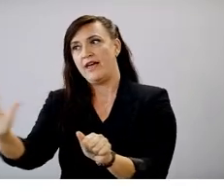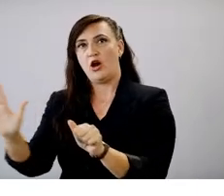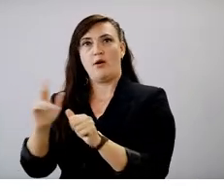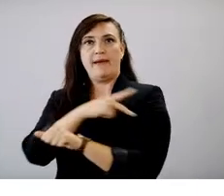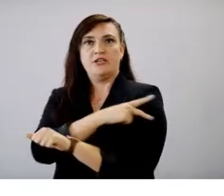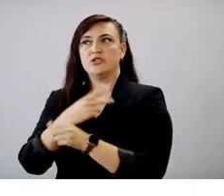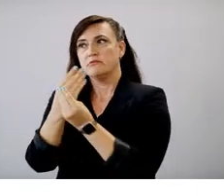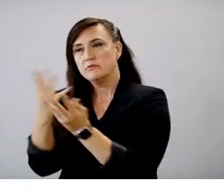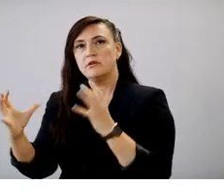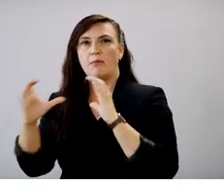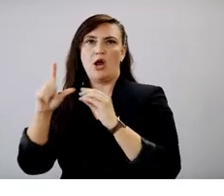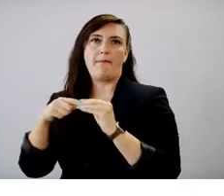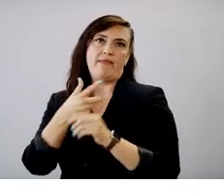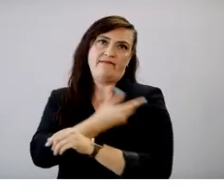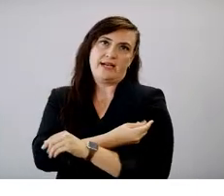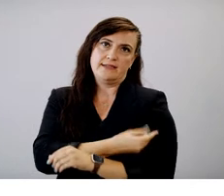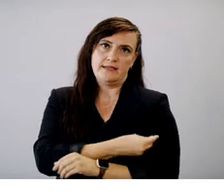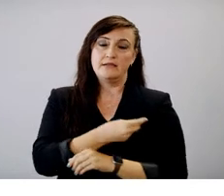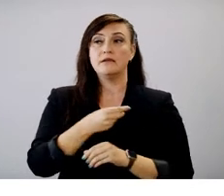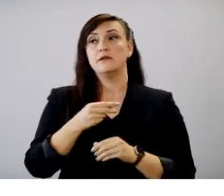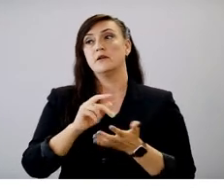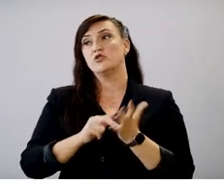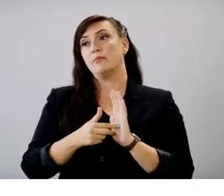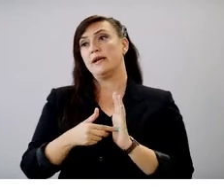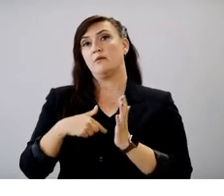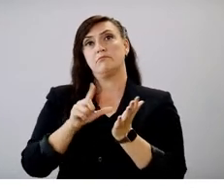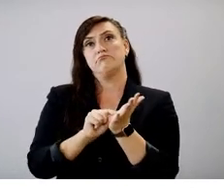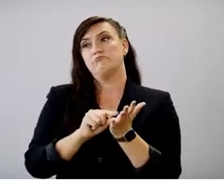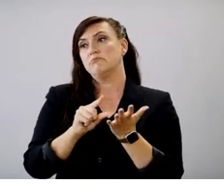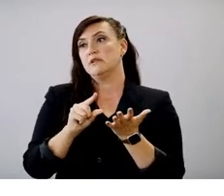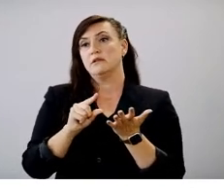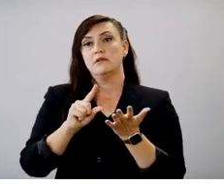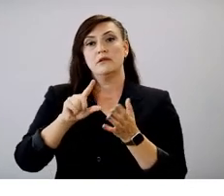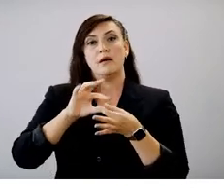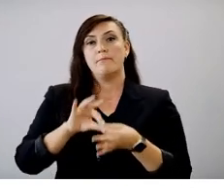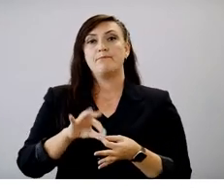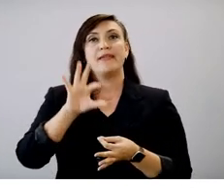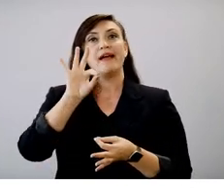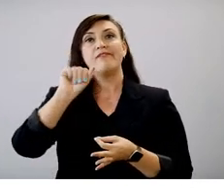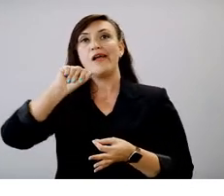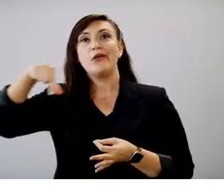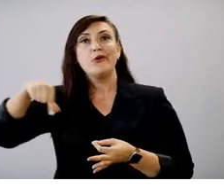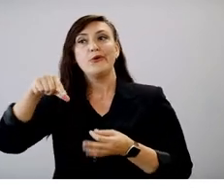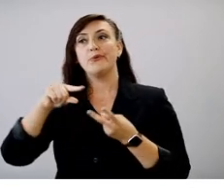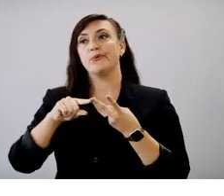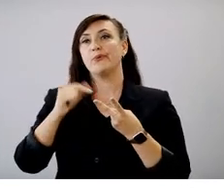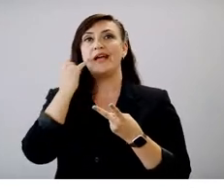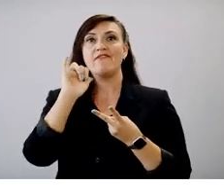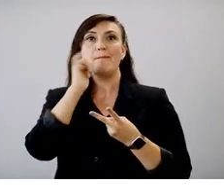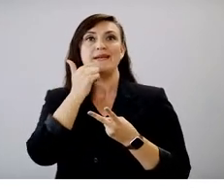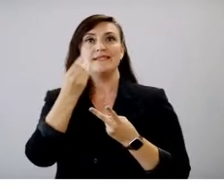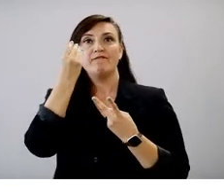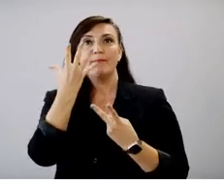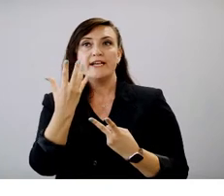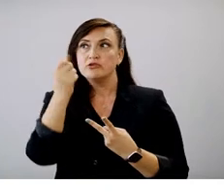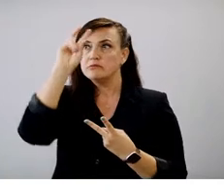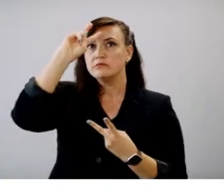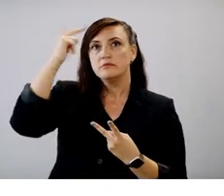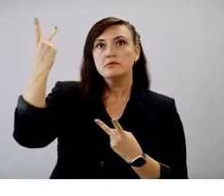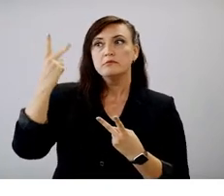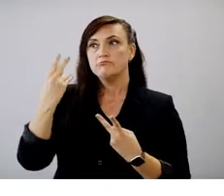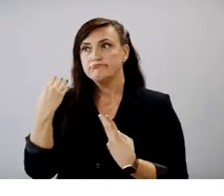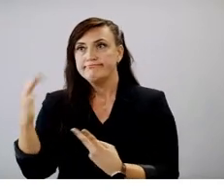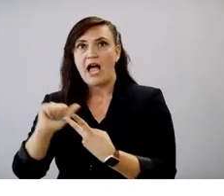-19 vaccines. So this includes frequently asked questions, how to address misinformation about vaccine,